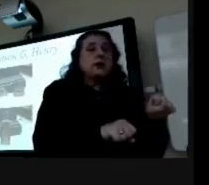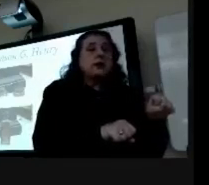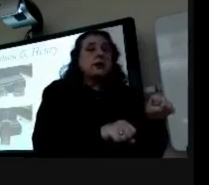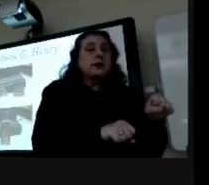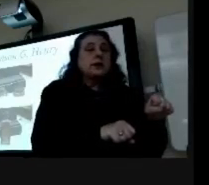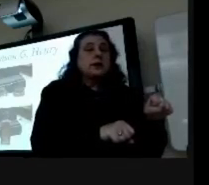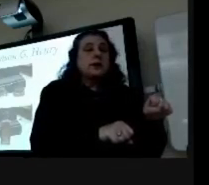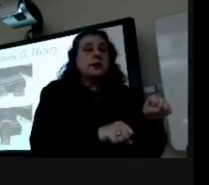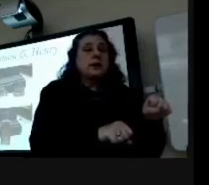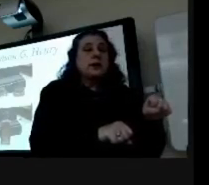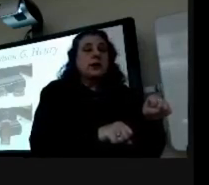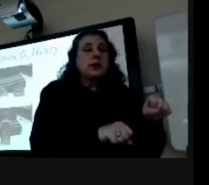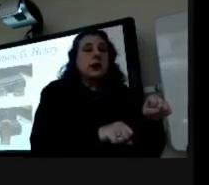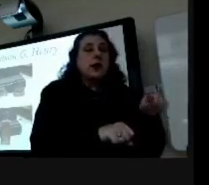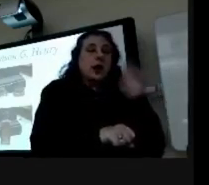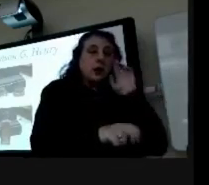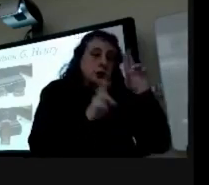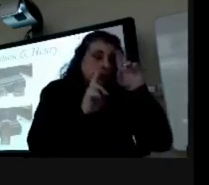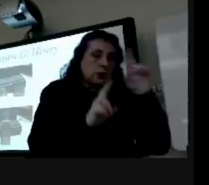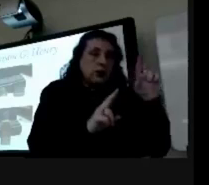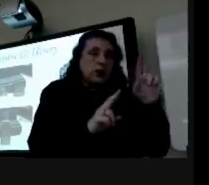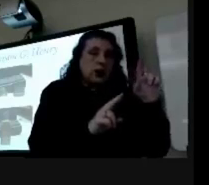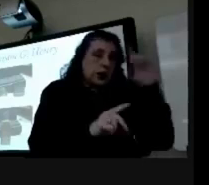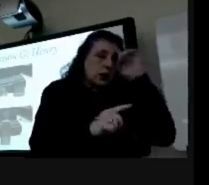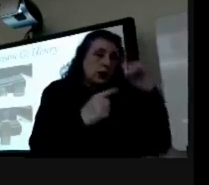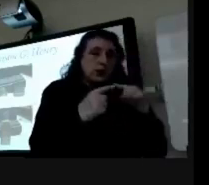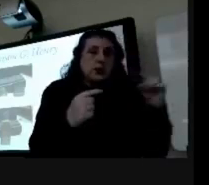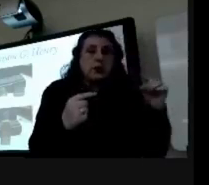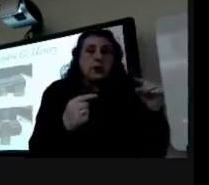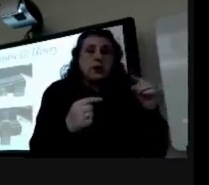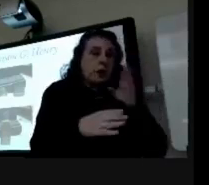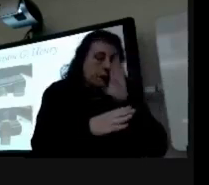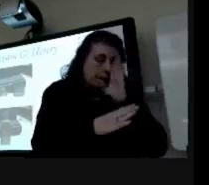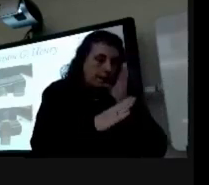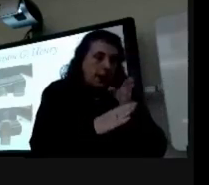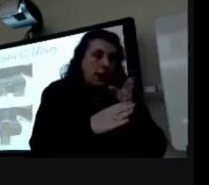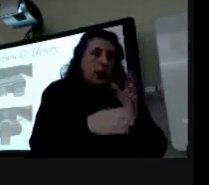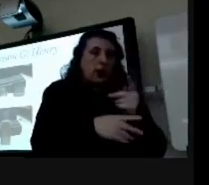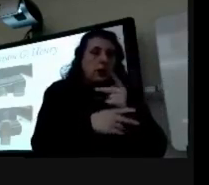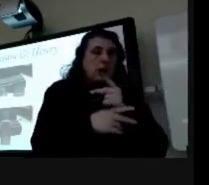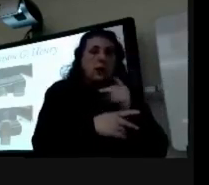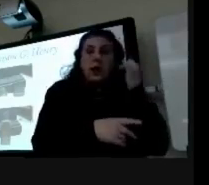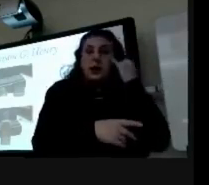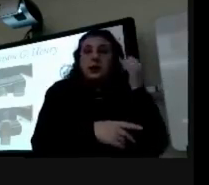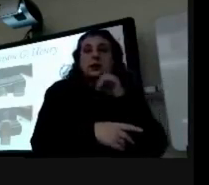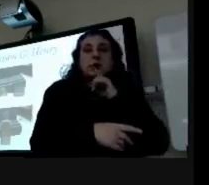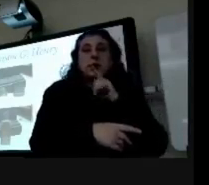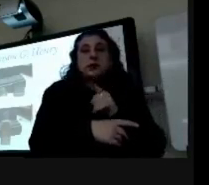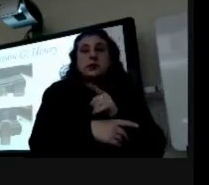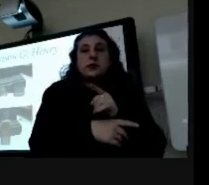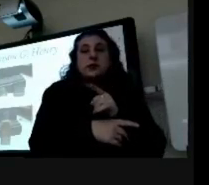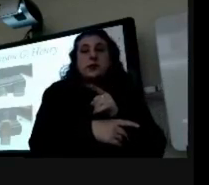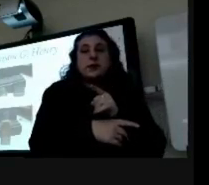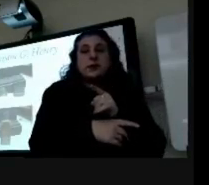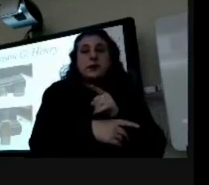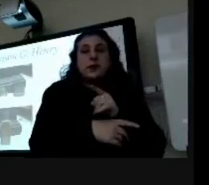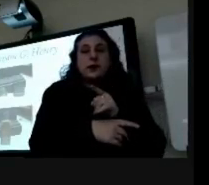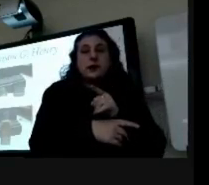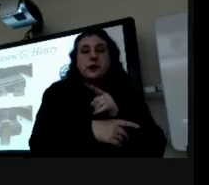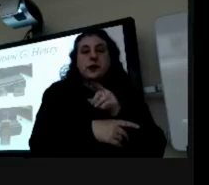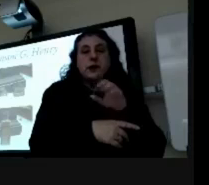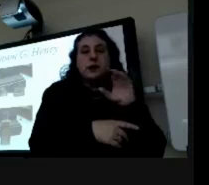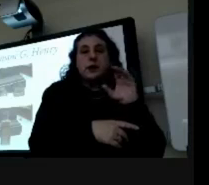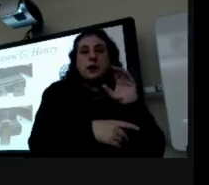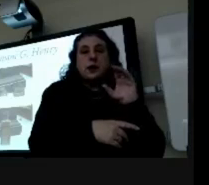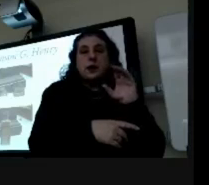he was notable and then he disagreed with the mainline treatment idea which was um calomel